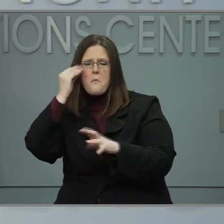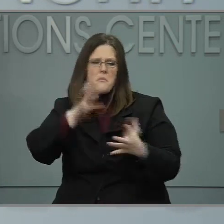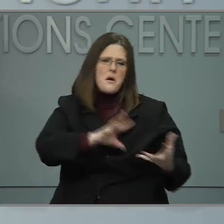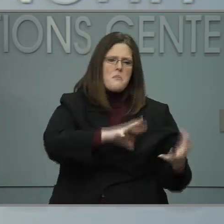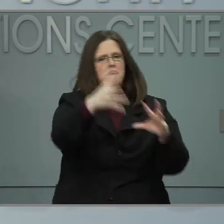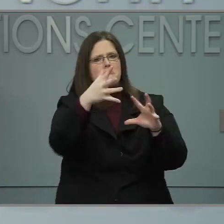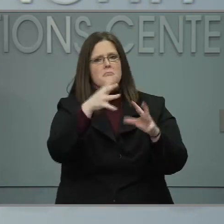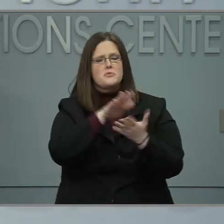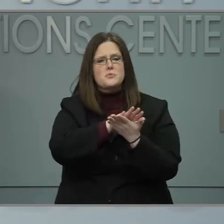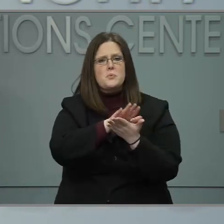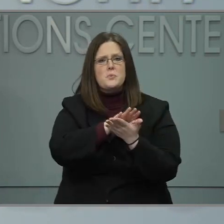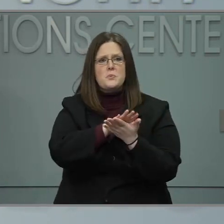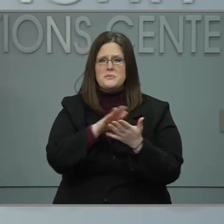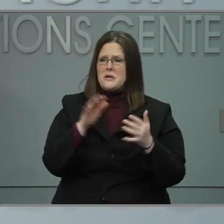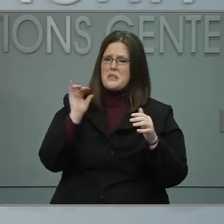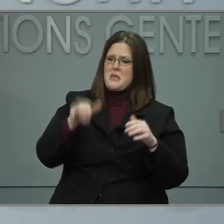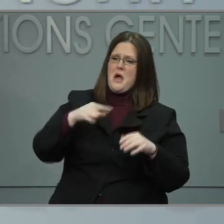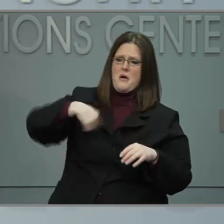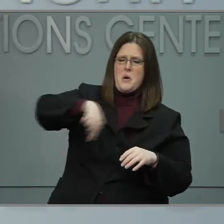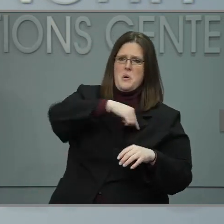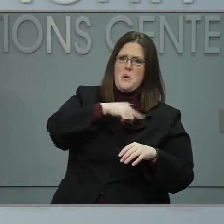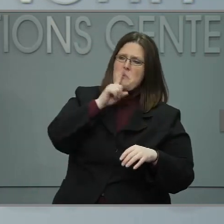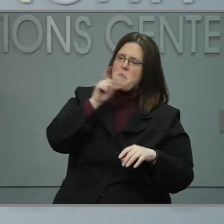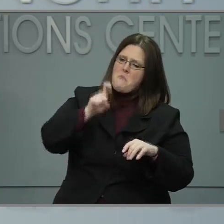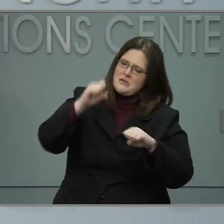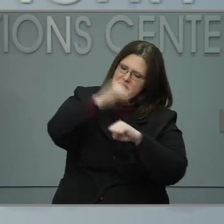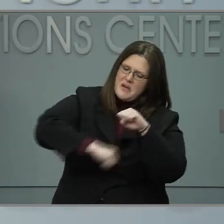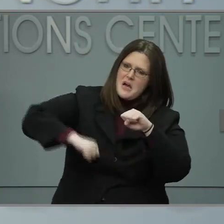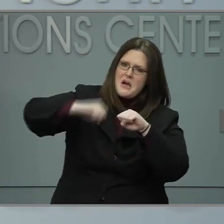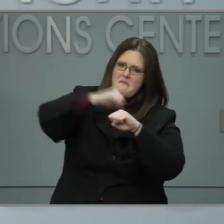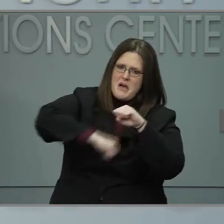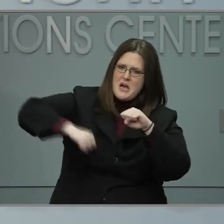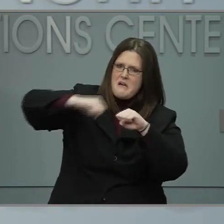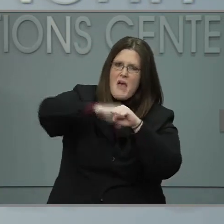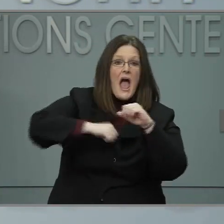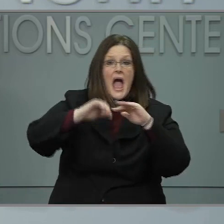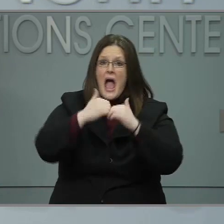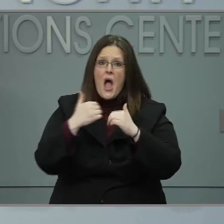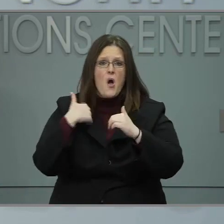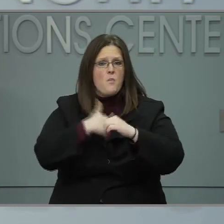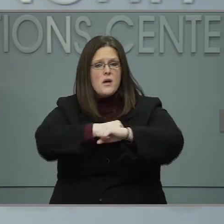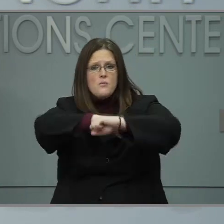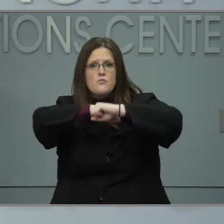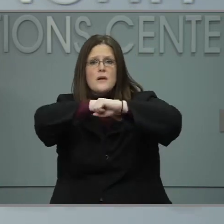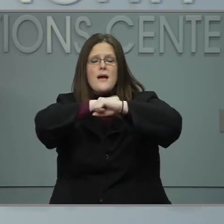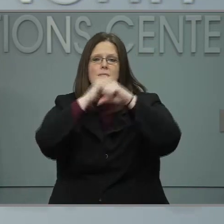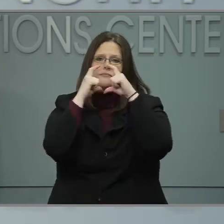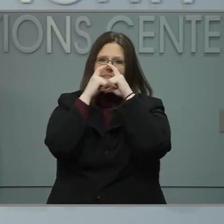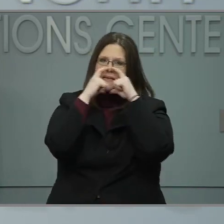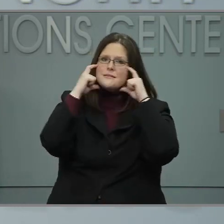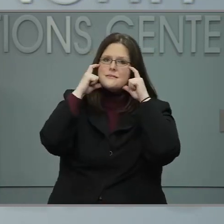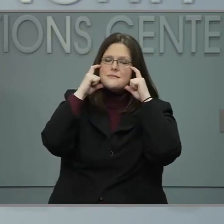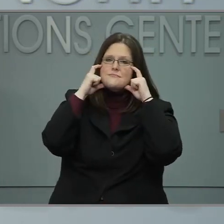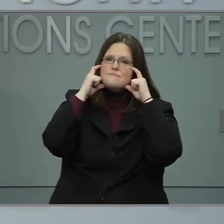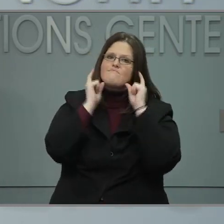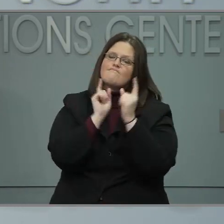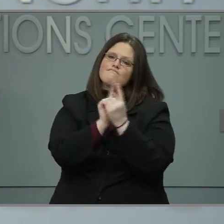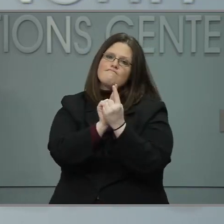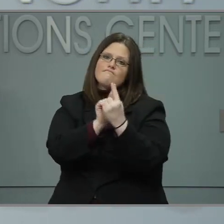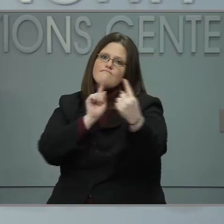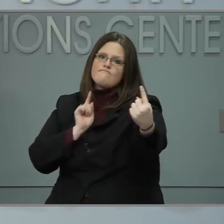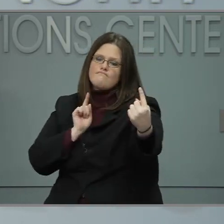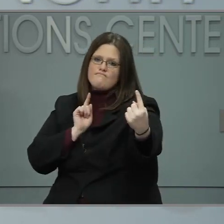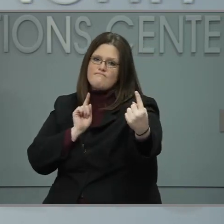and our protective armor against this virus has included face masks, keeping our distances from people